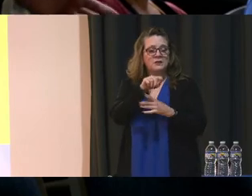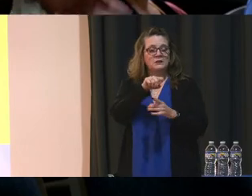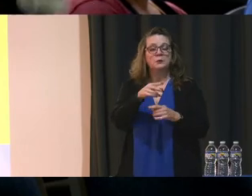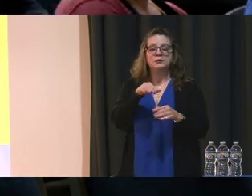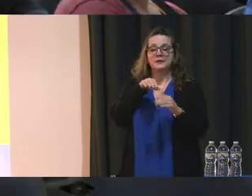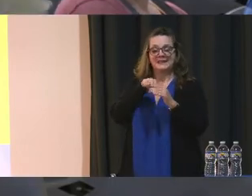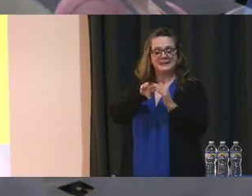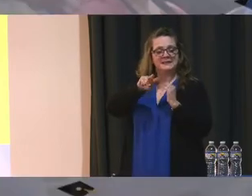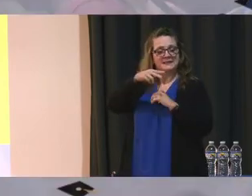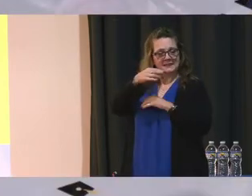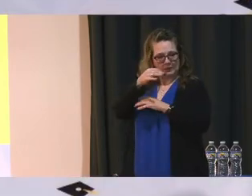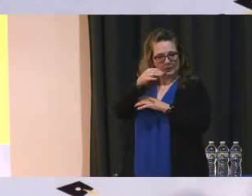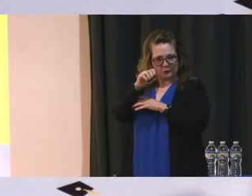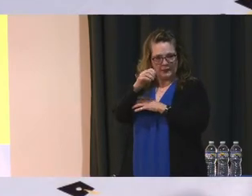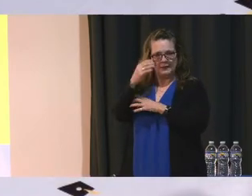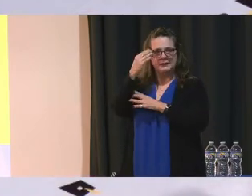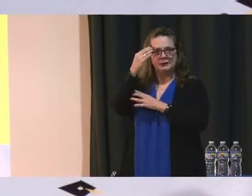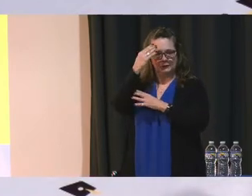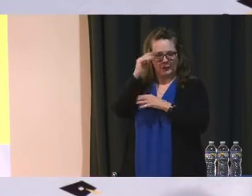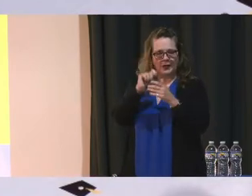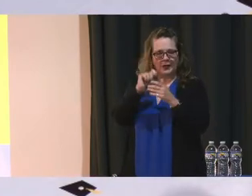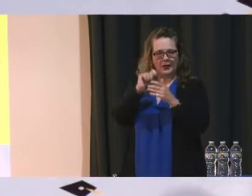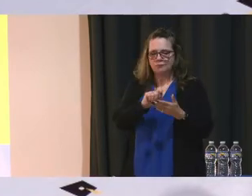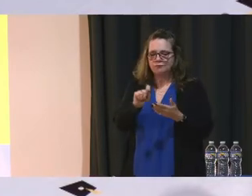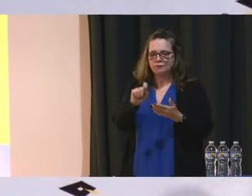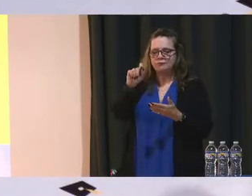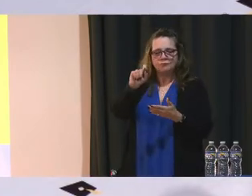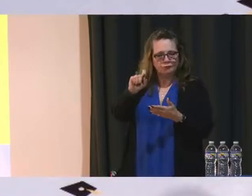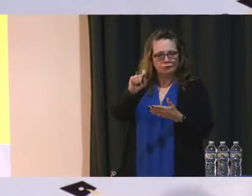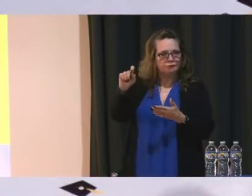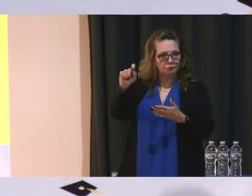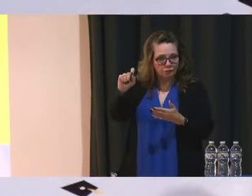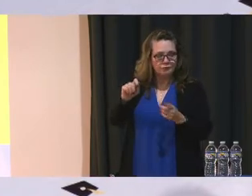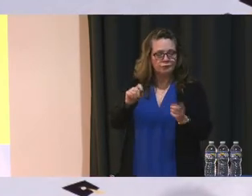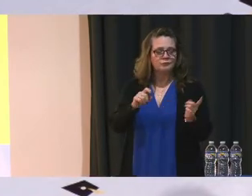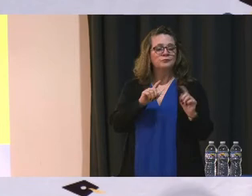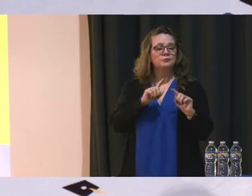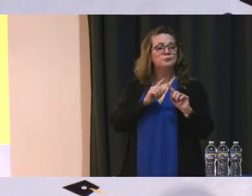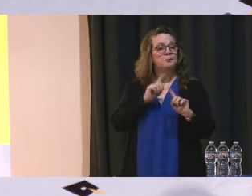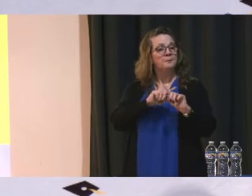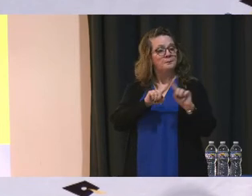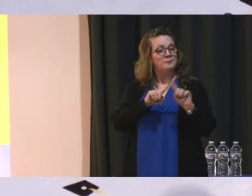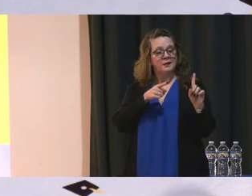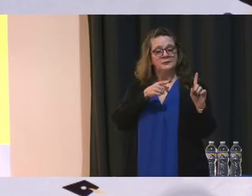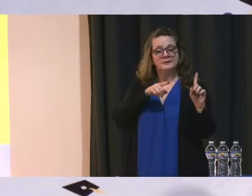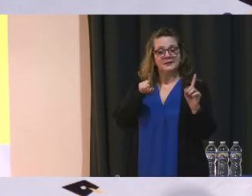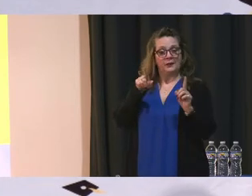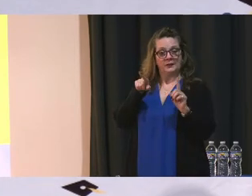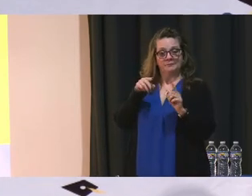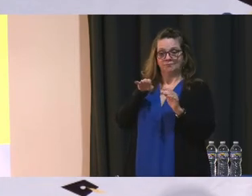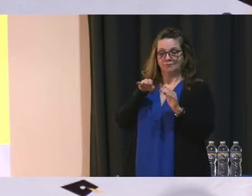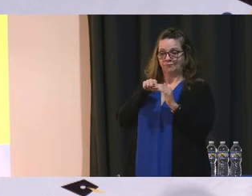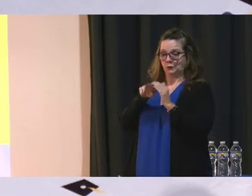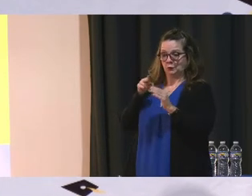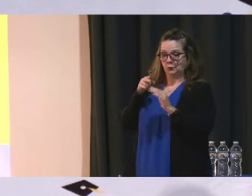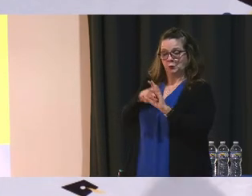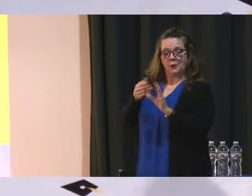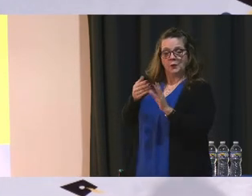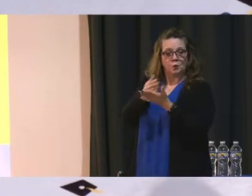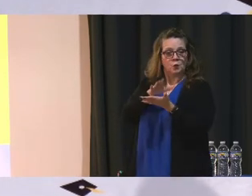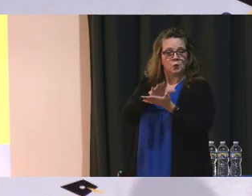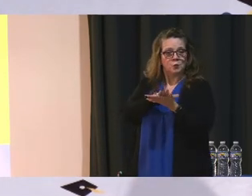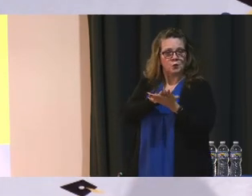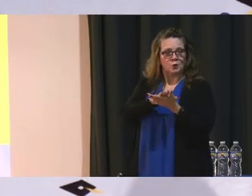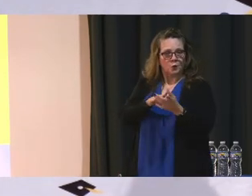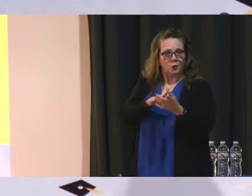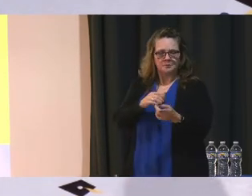grade, she learned how to write in cursive. So when she entered her new school, that they said